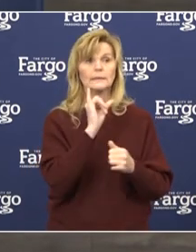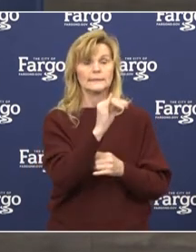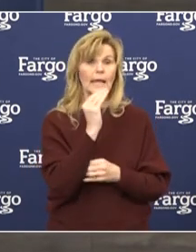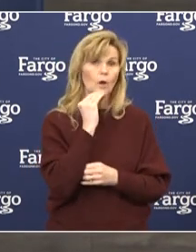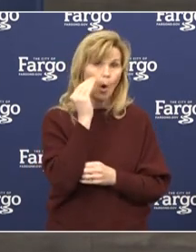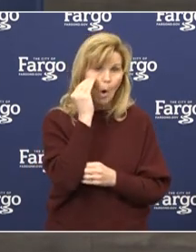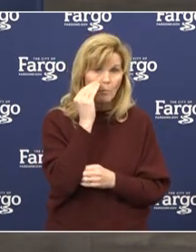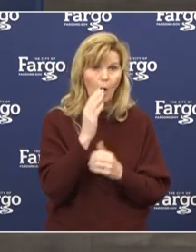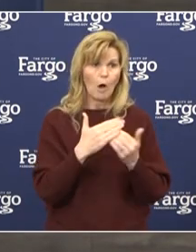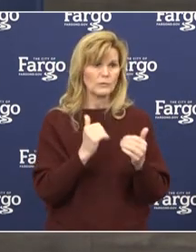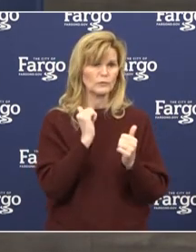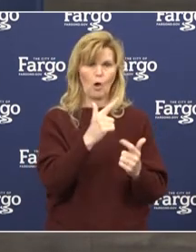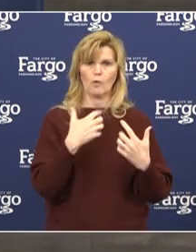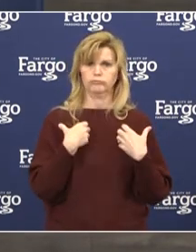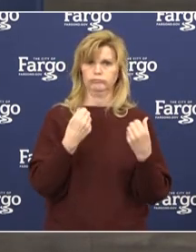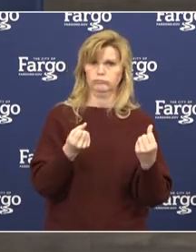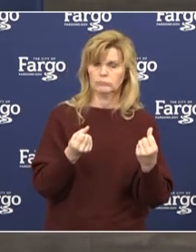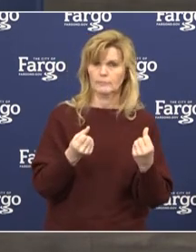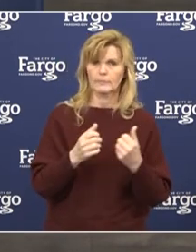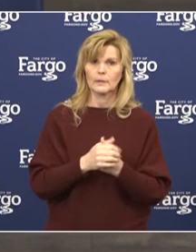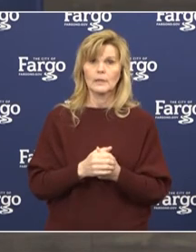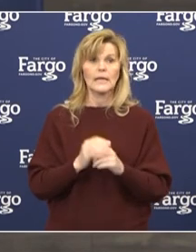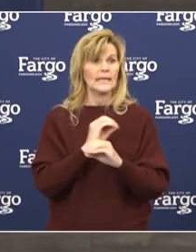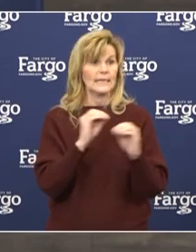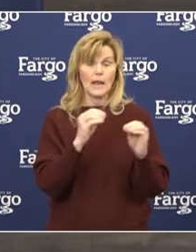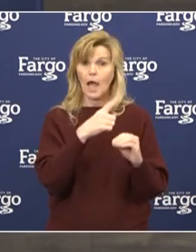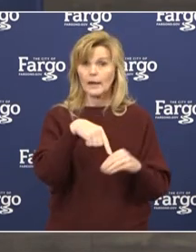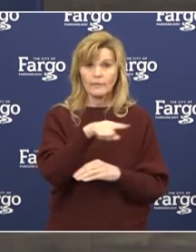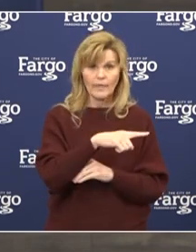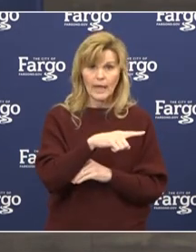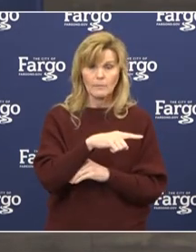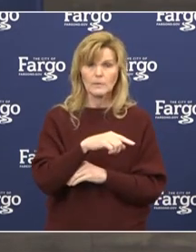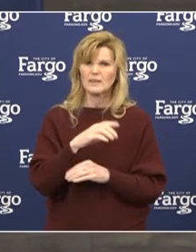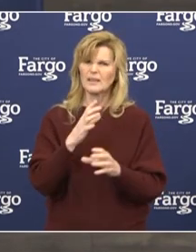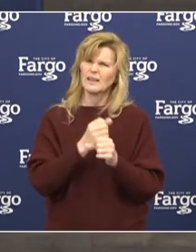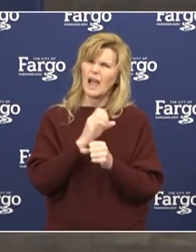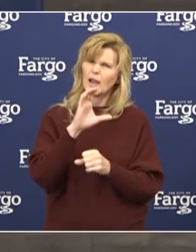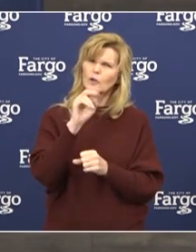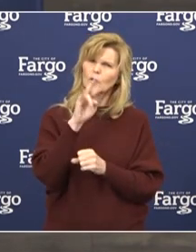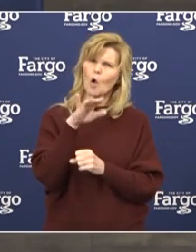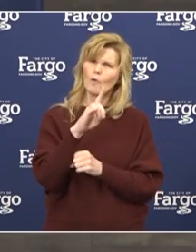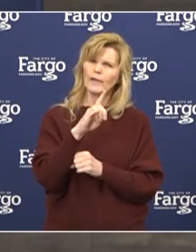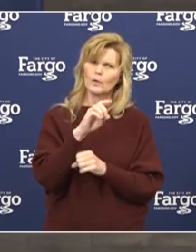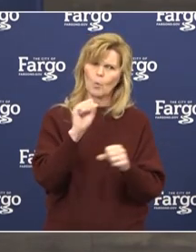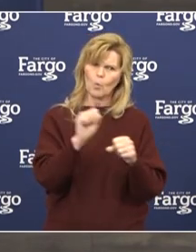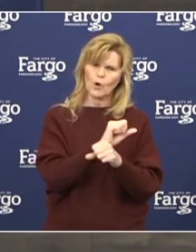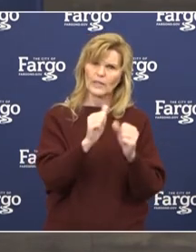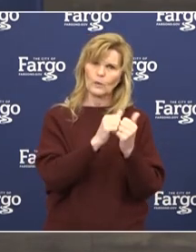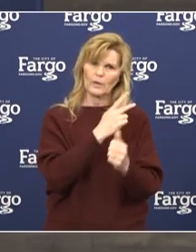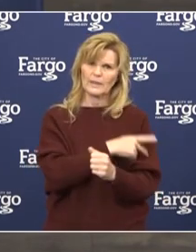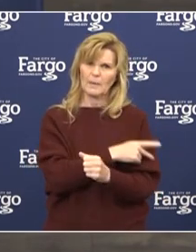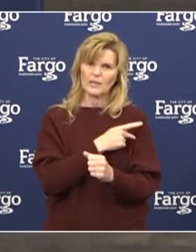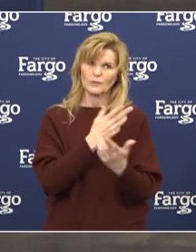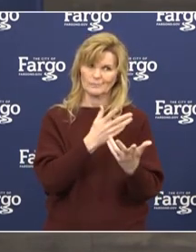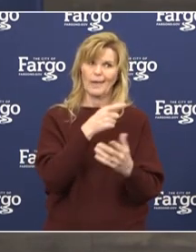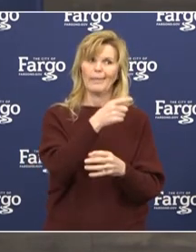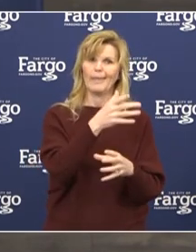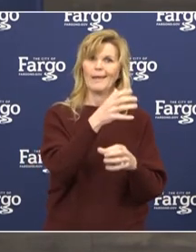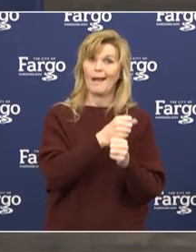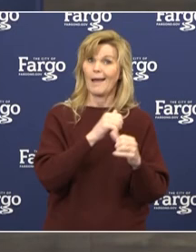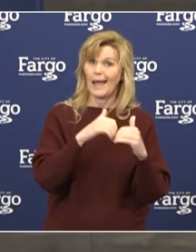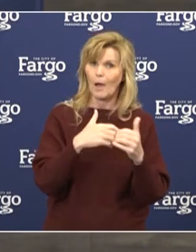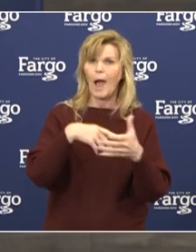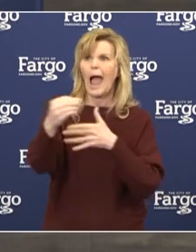None of them have actually contracted COVID via direct care of a patient with COVID. It's all been community transmission